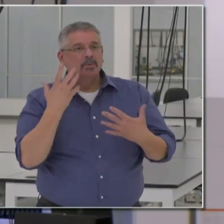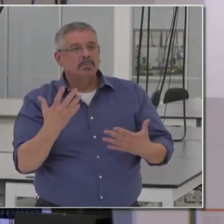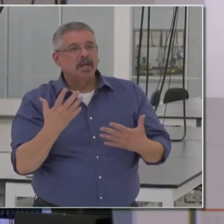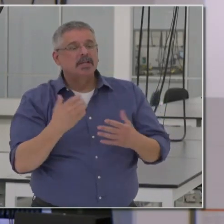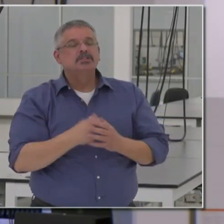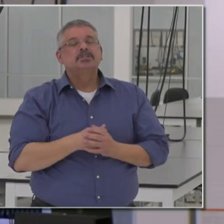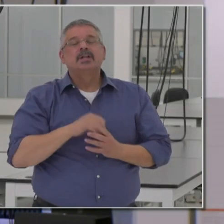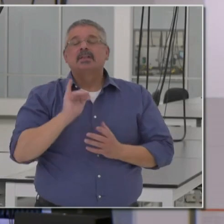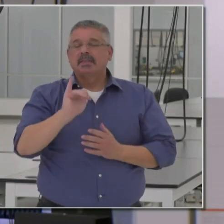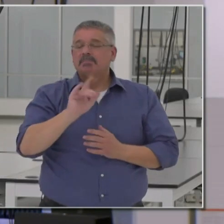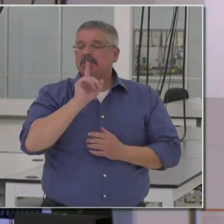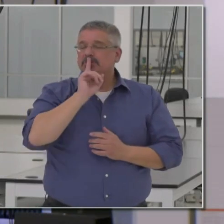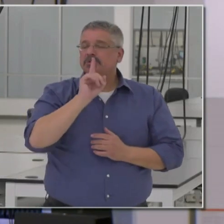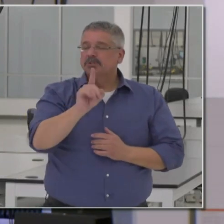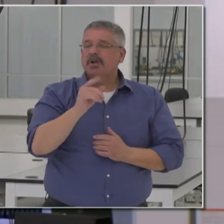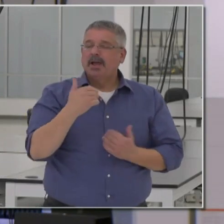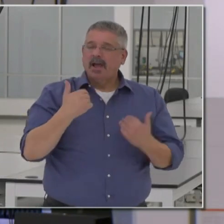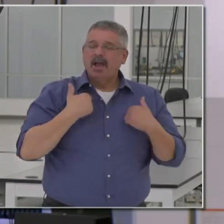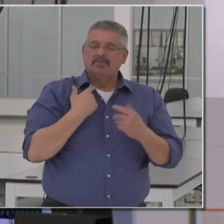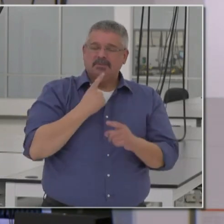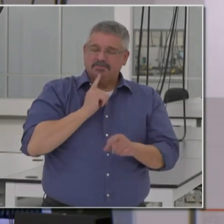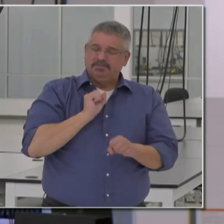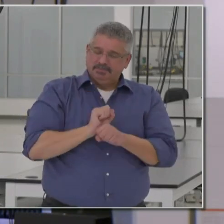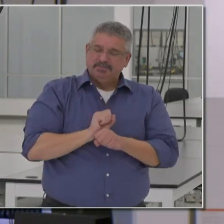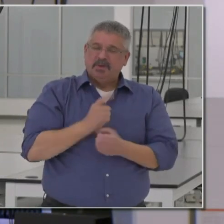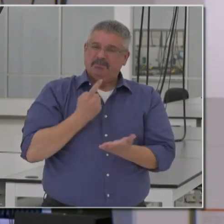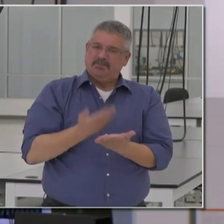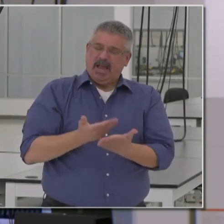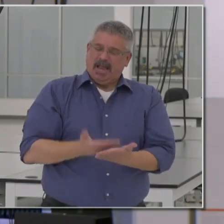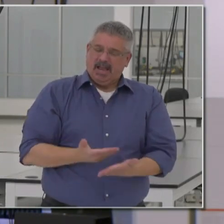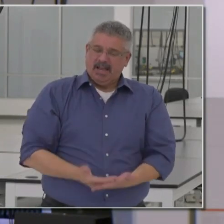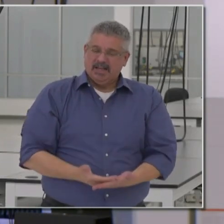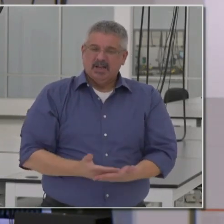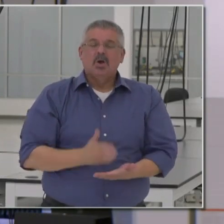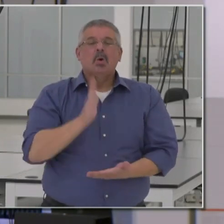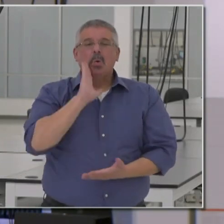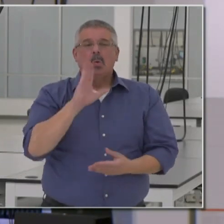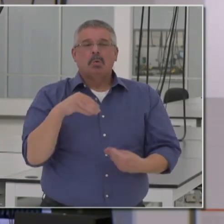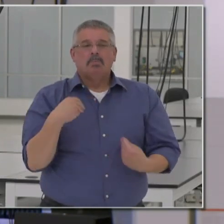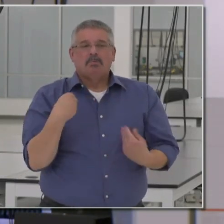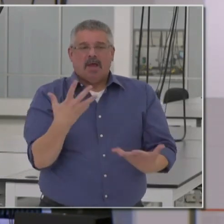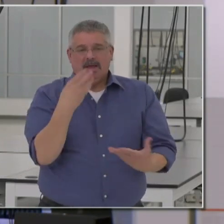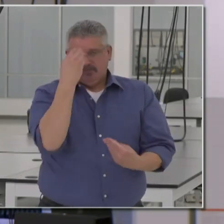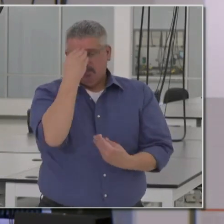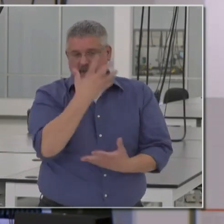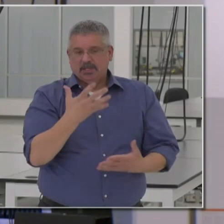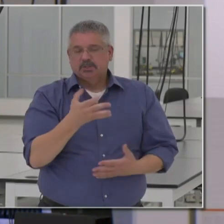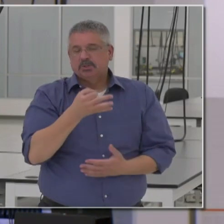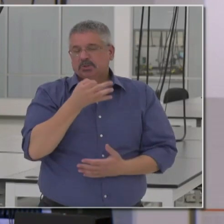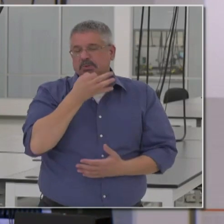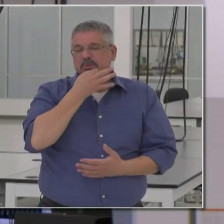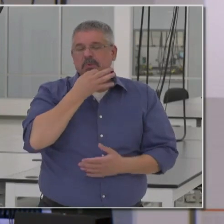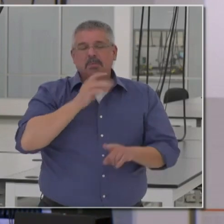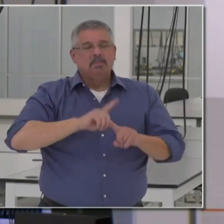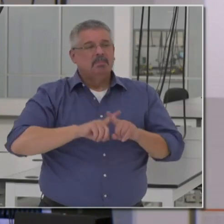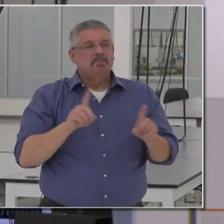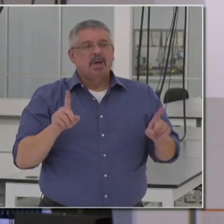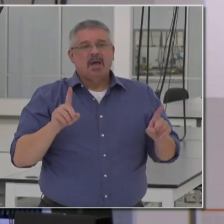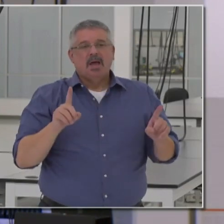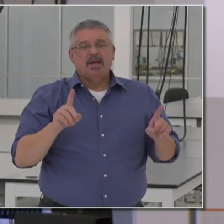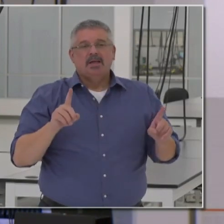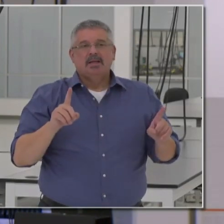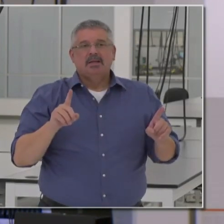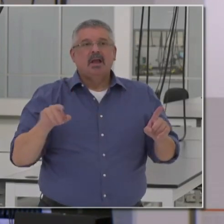that they make sure that they have the facts. We will be providing that information shortly, but we have